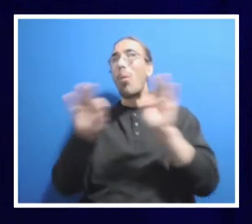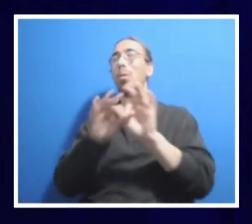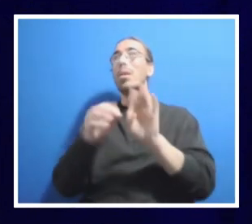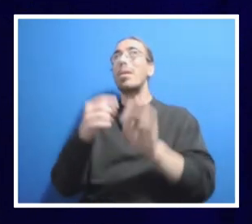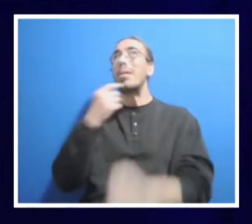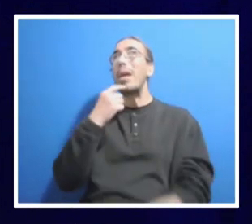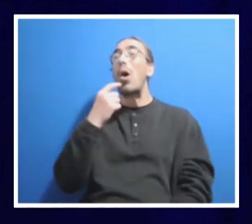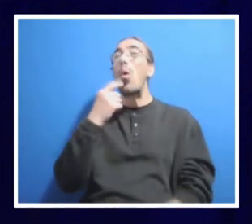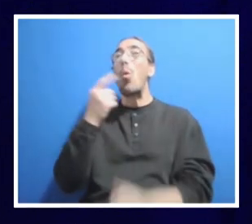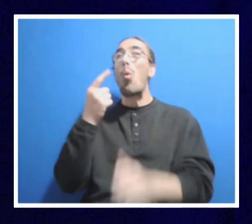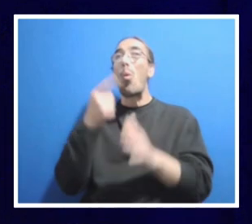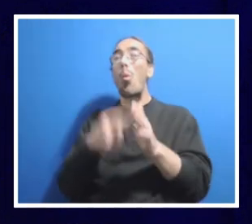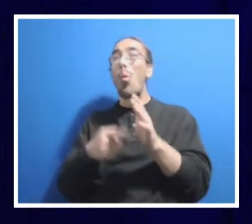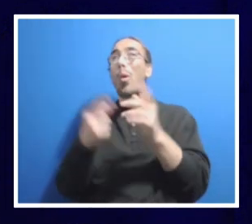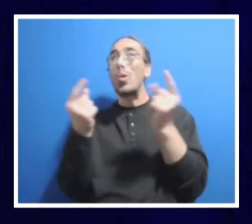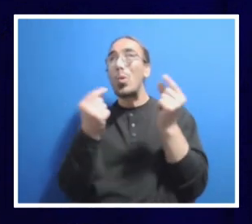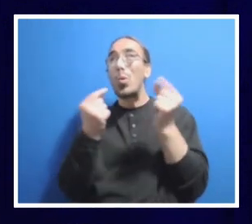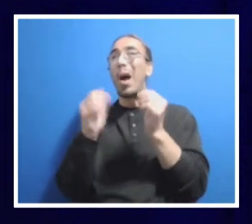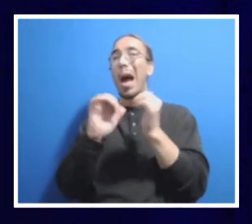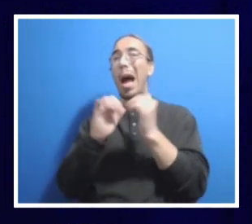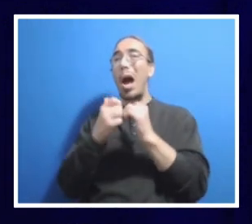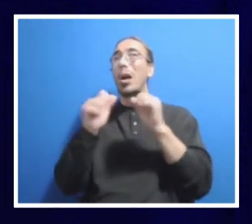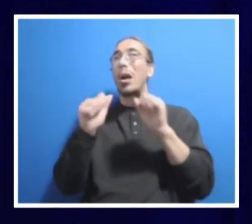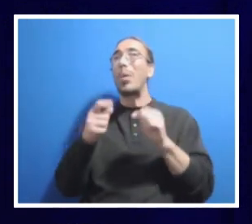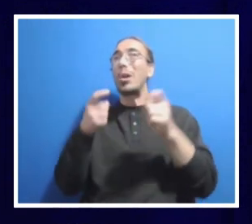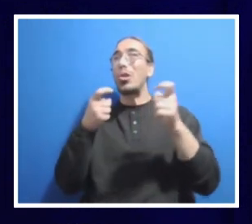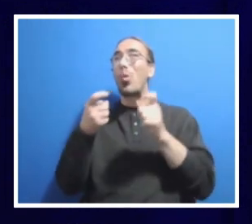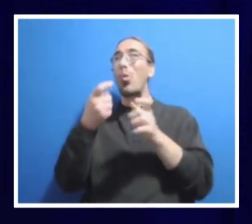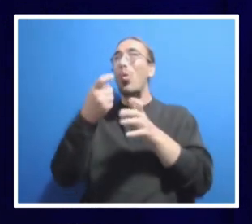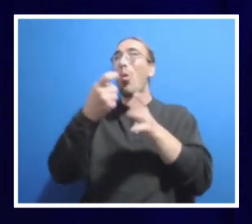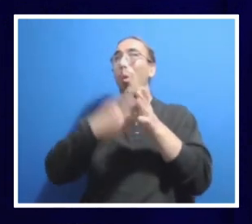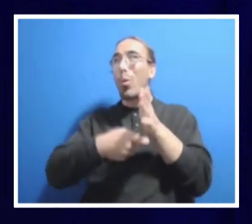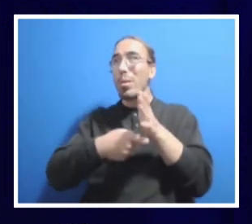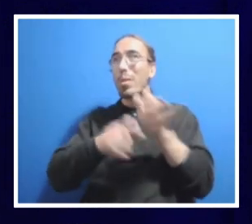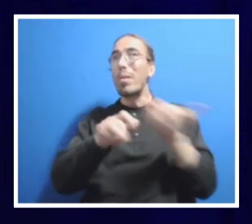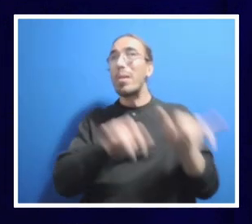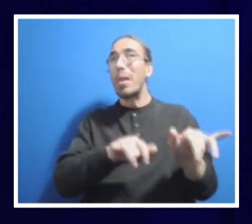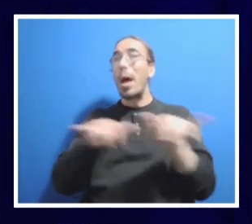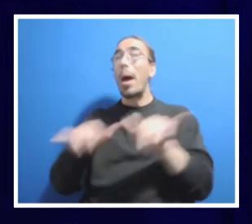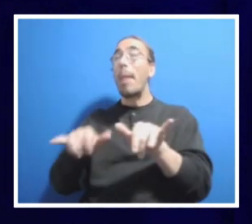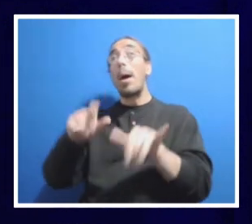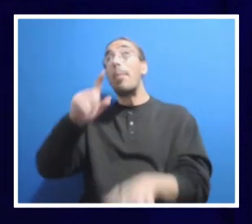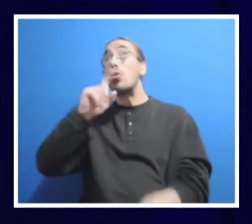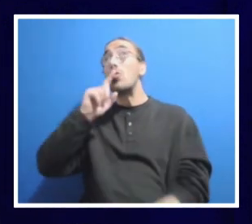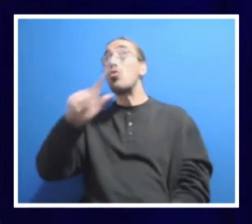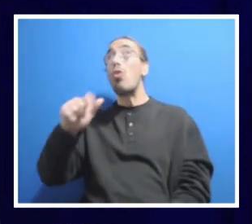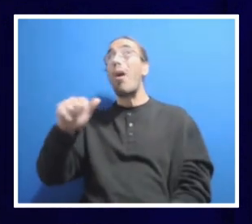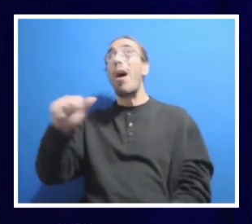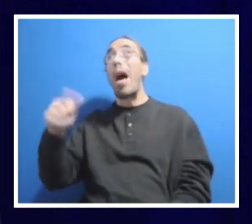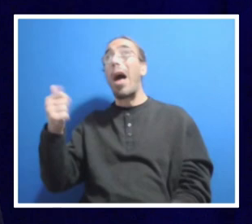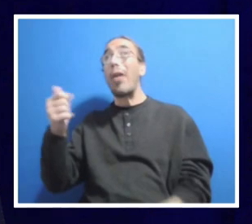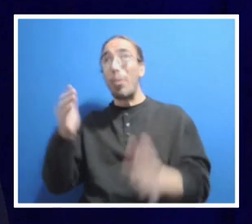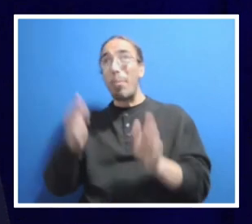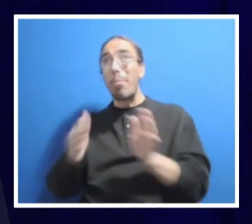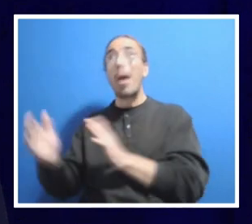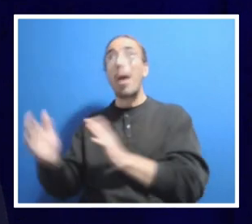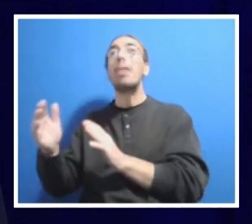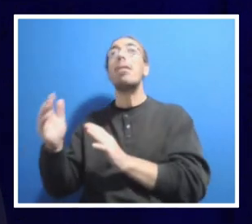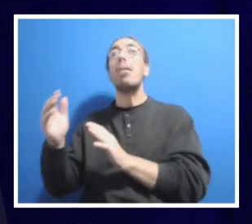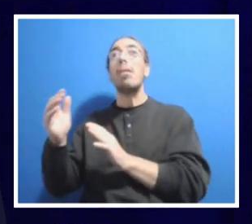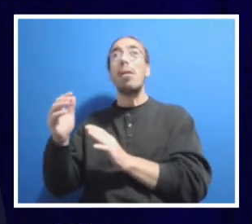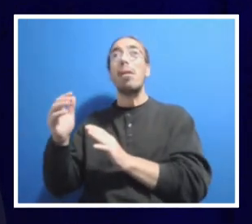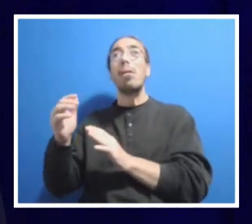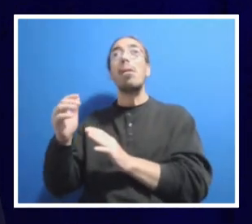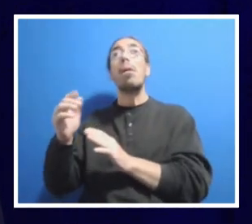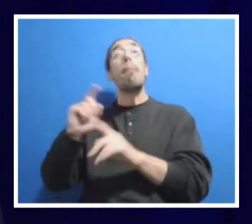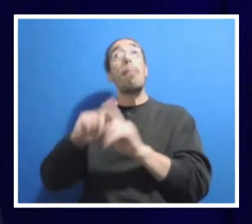do to control costs? By the way, I'm sure there will be questions about strategic hiring, so I'll pause on that. I want you to